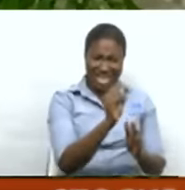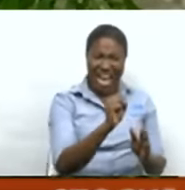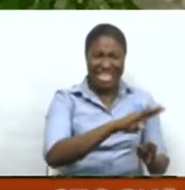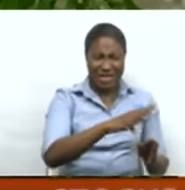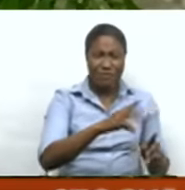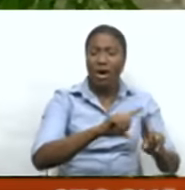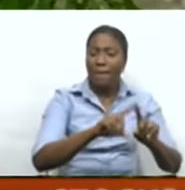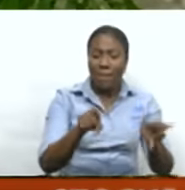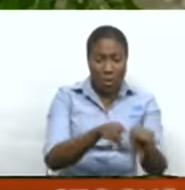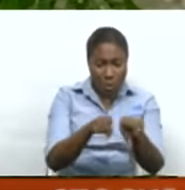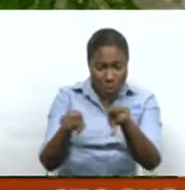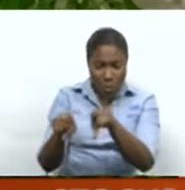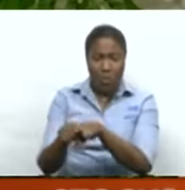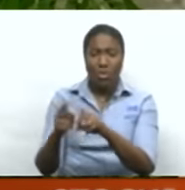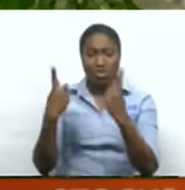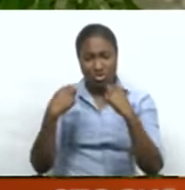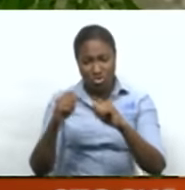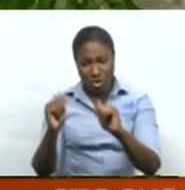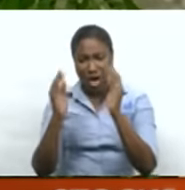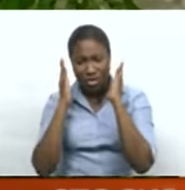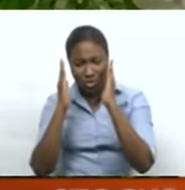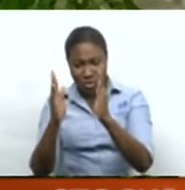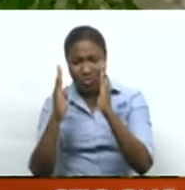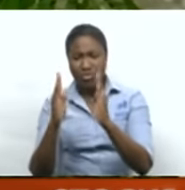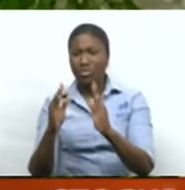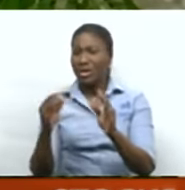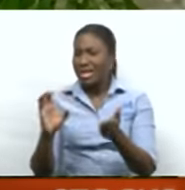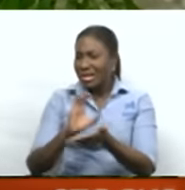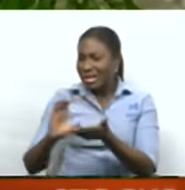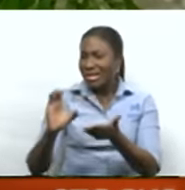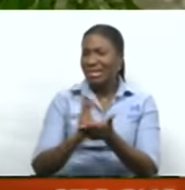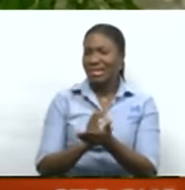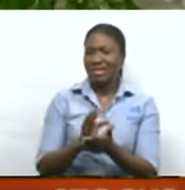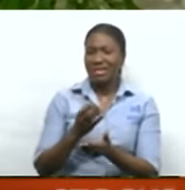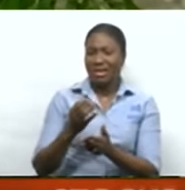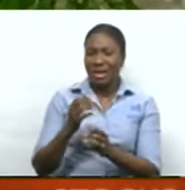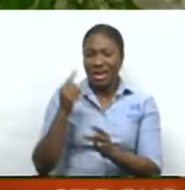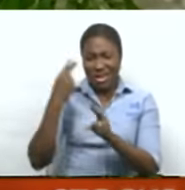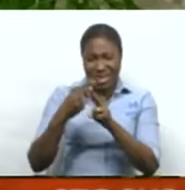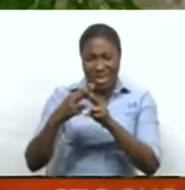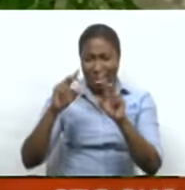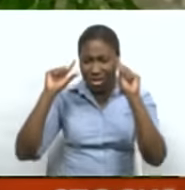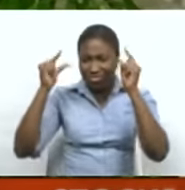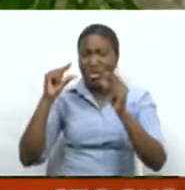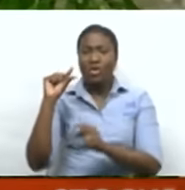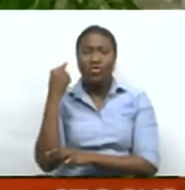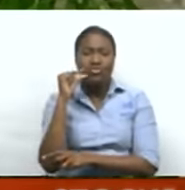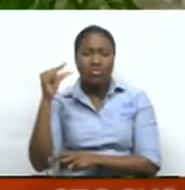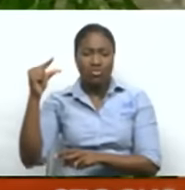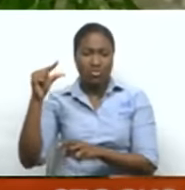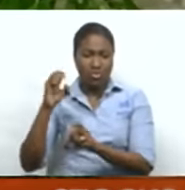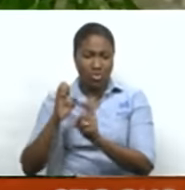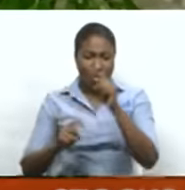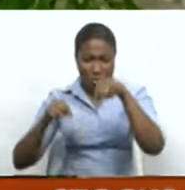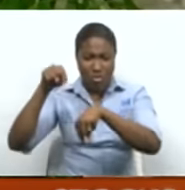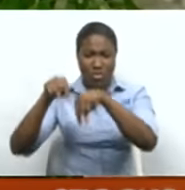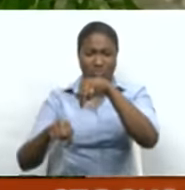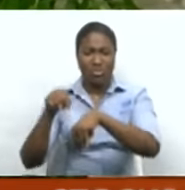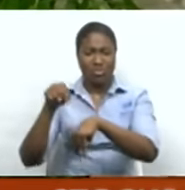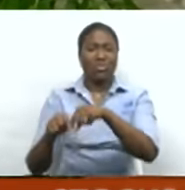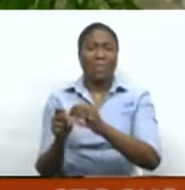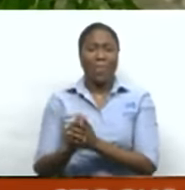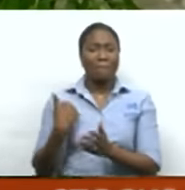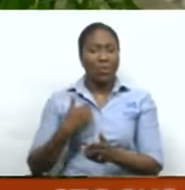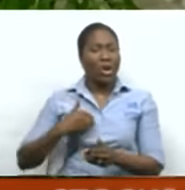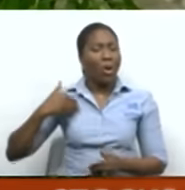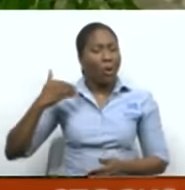on. But at the same time, we are trying to make a difference and build what you call an ecosystem. And we have always said